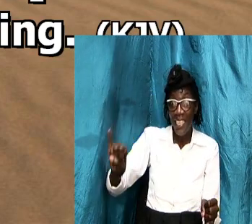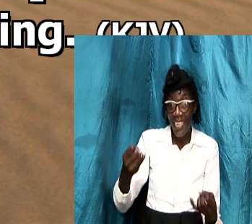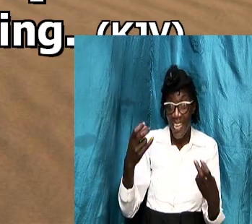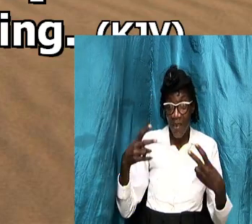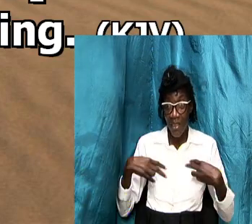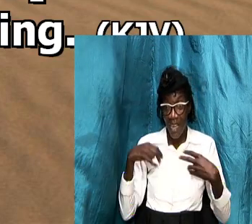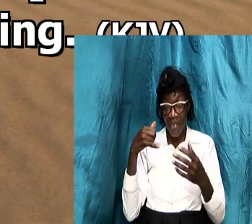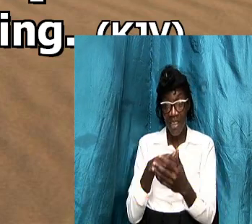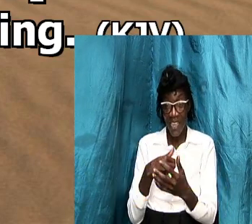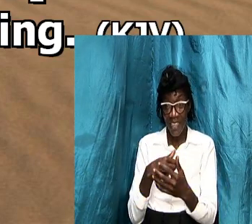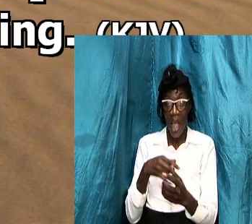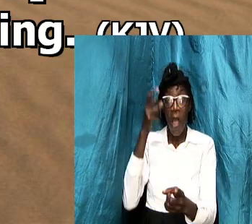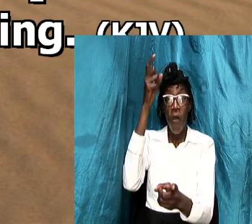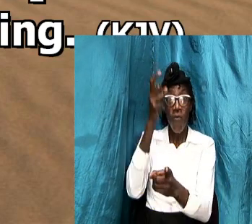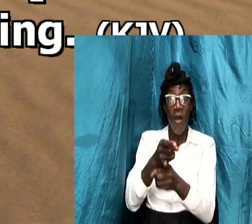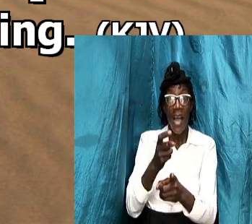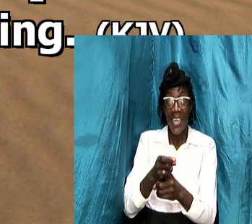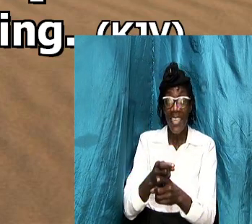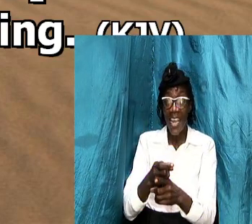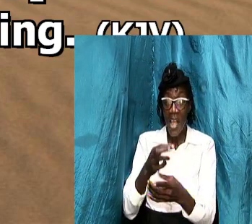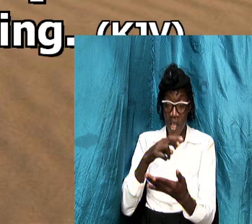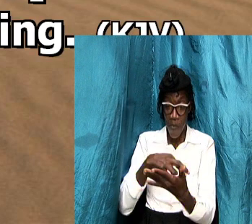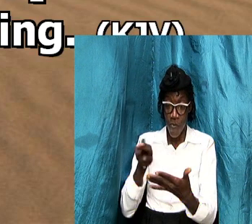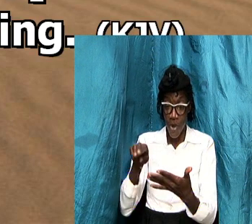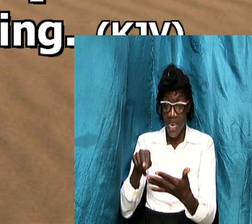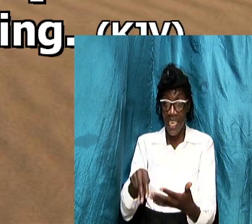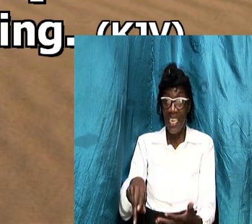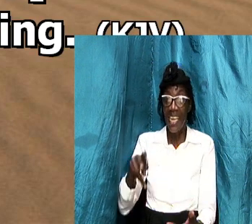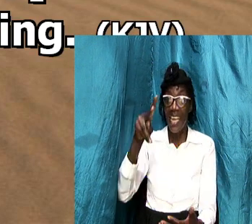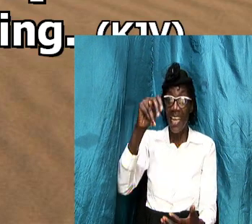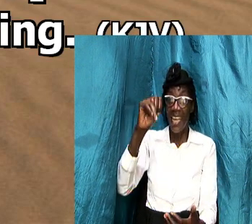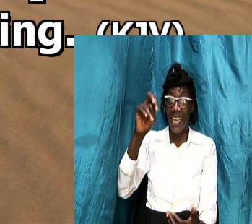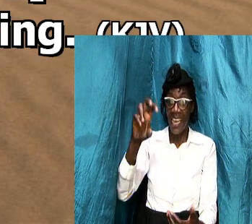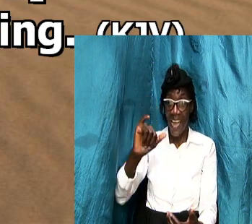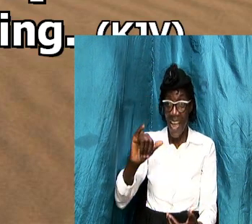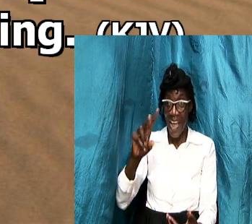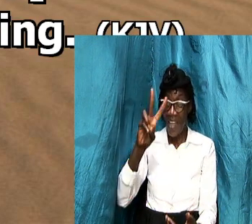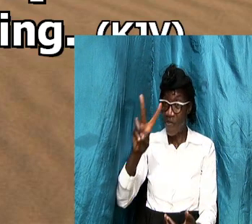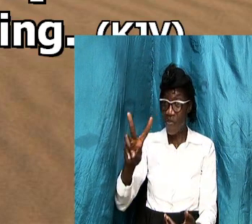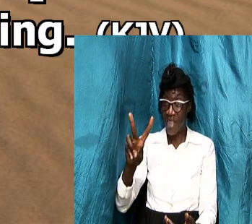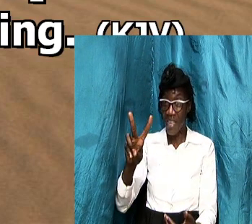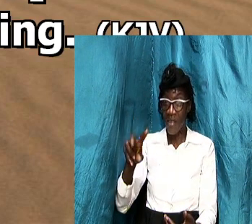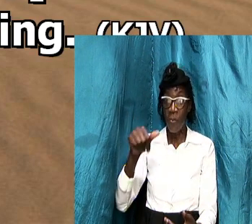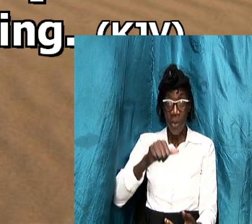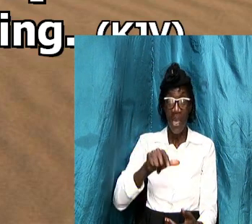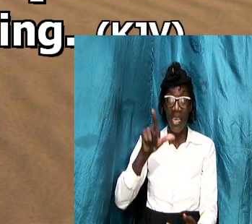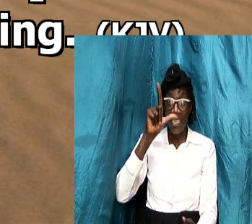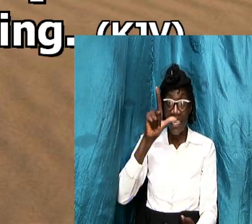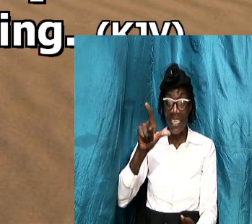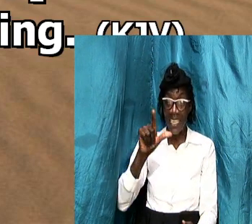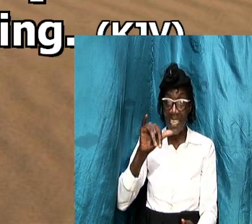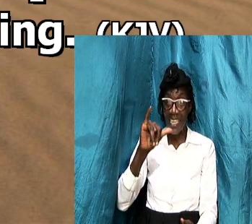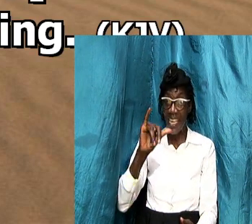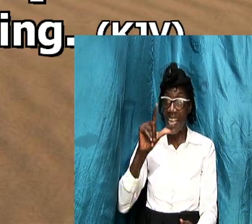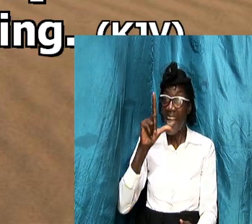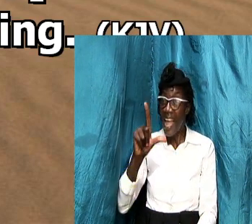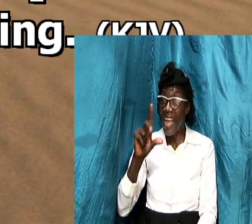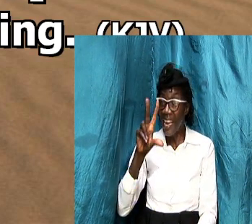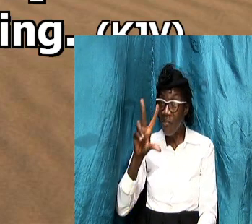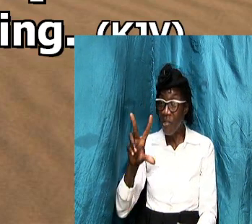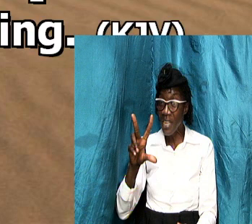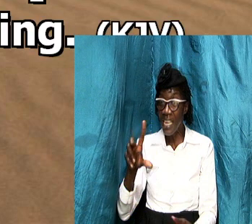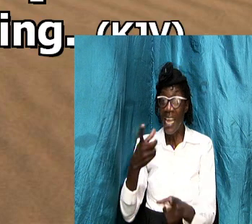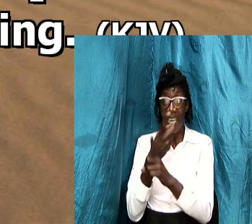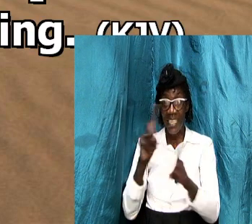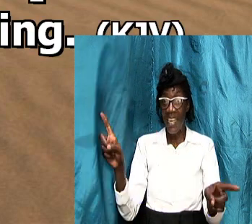have read it in niv i have read it in the tl um v i have read it in different